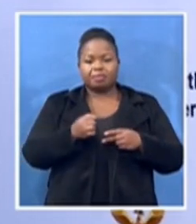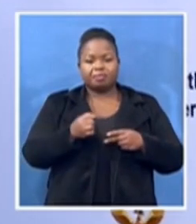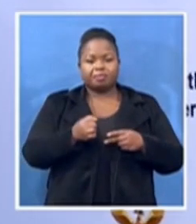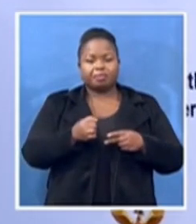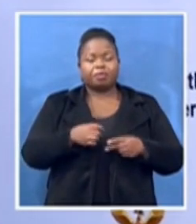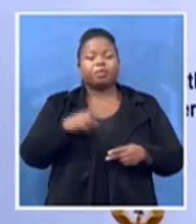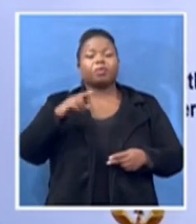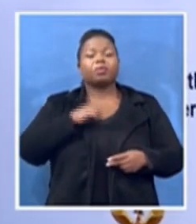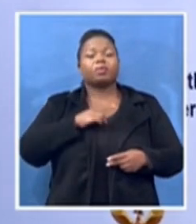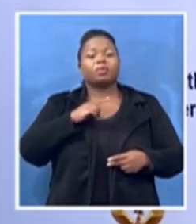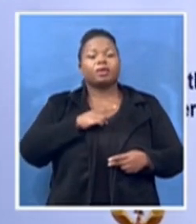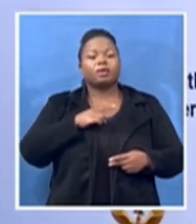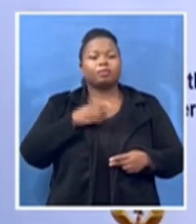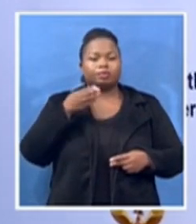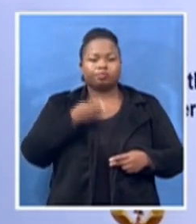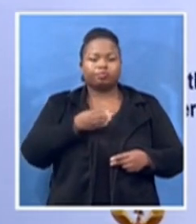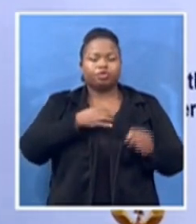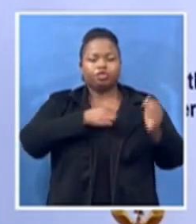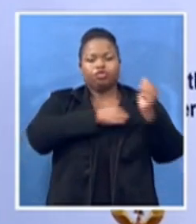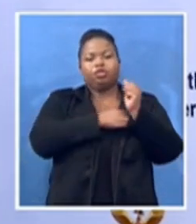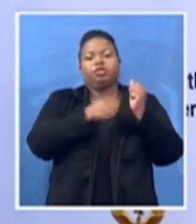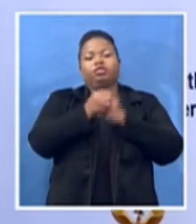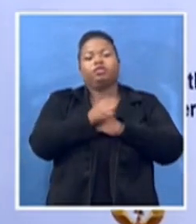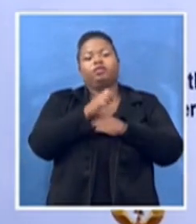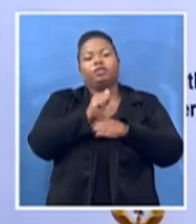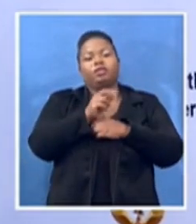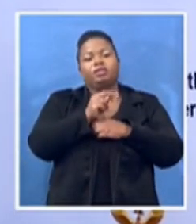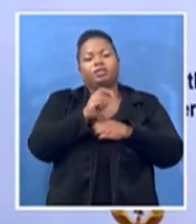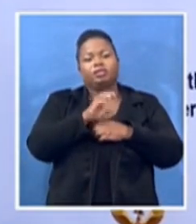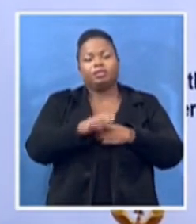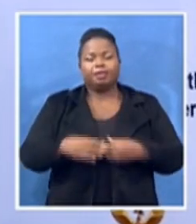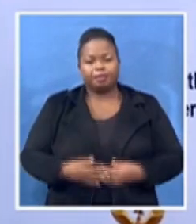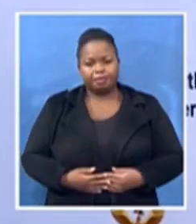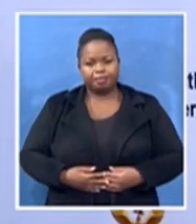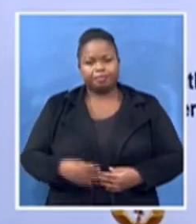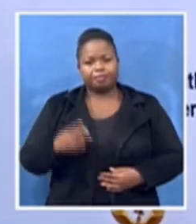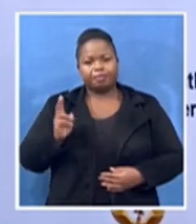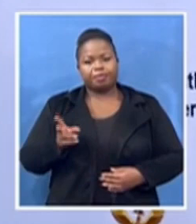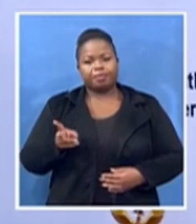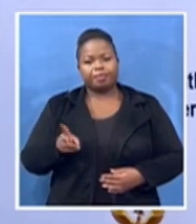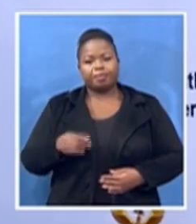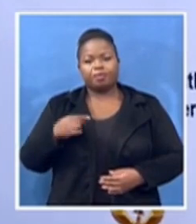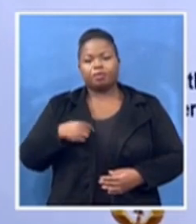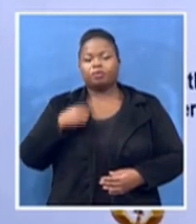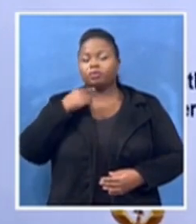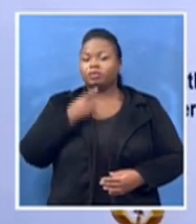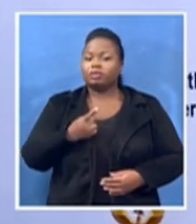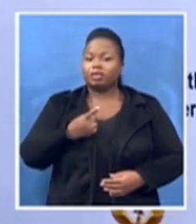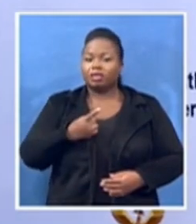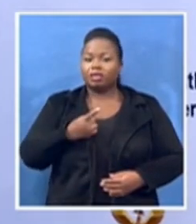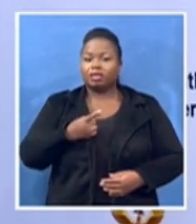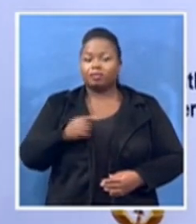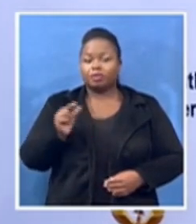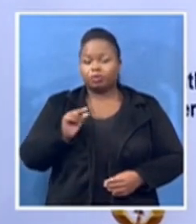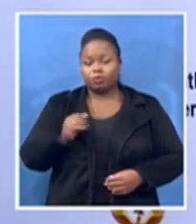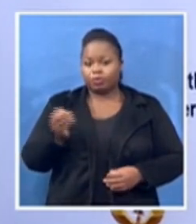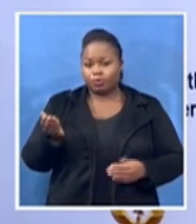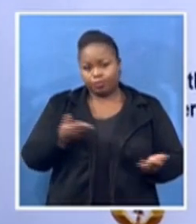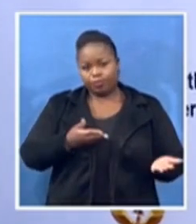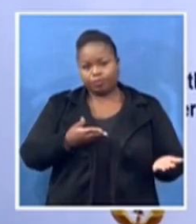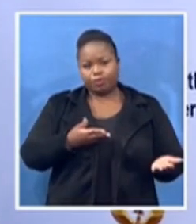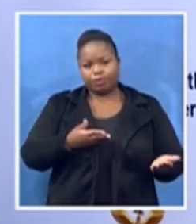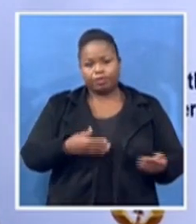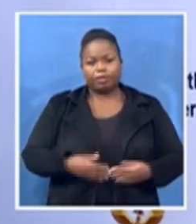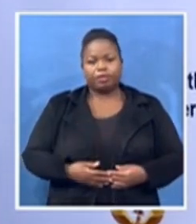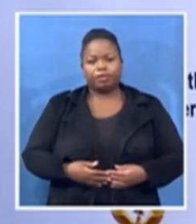i can also mention as i i'm going to invite him that we remember he's the people